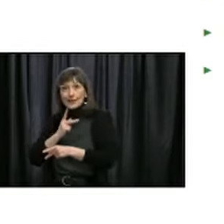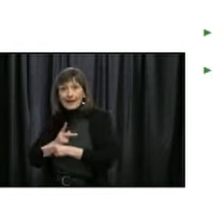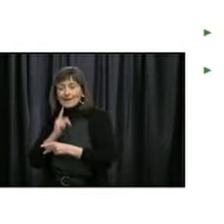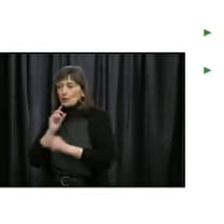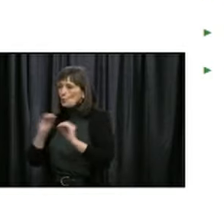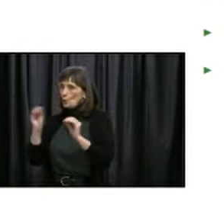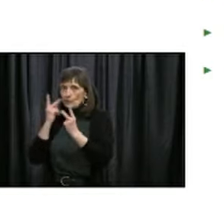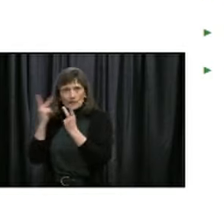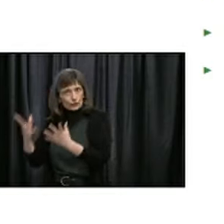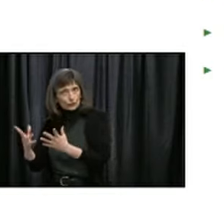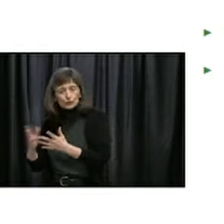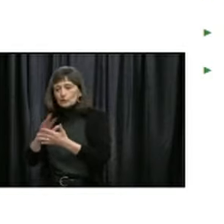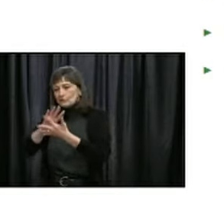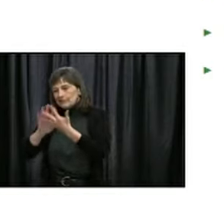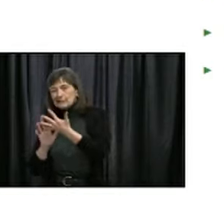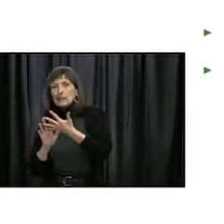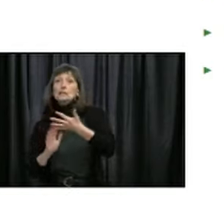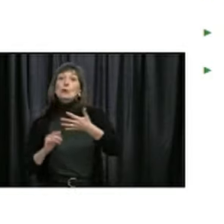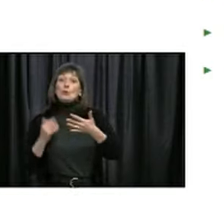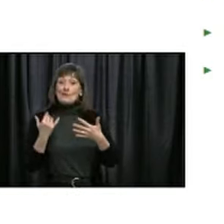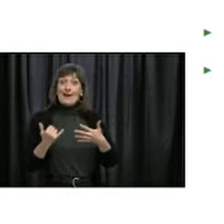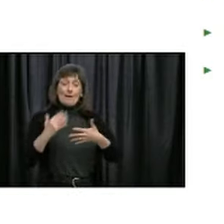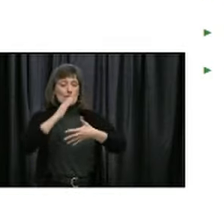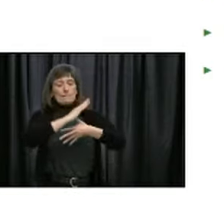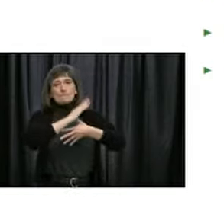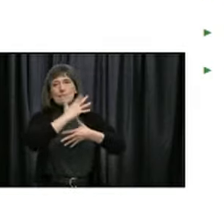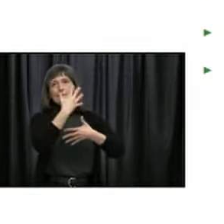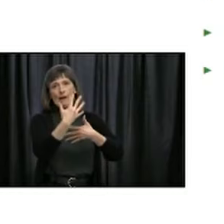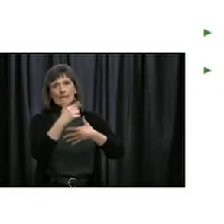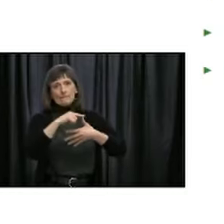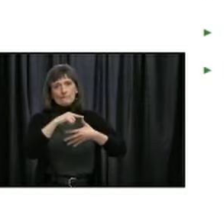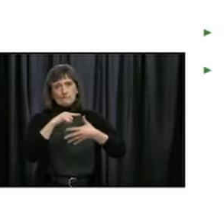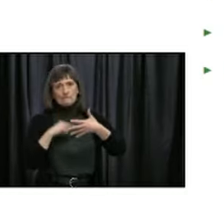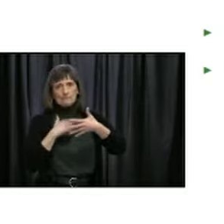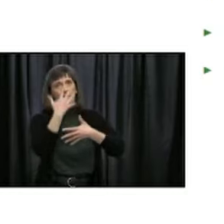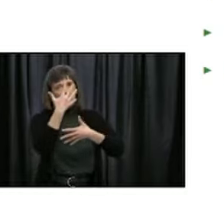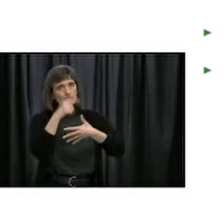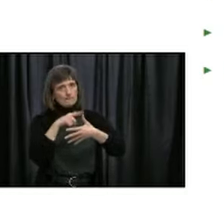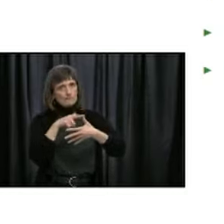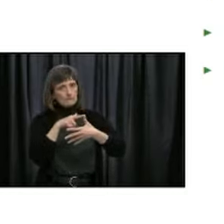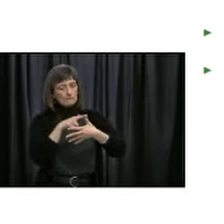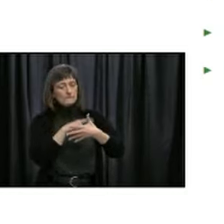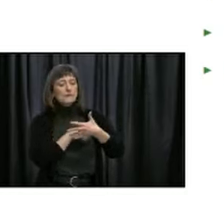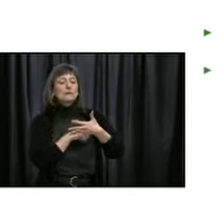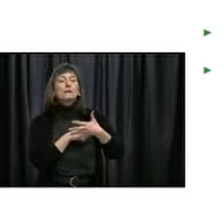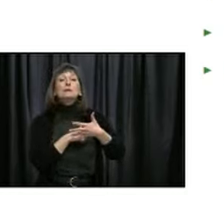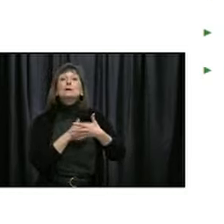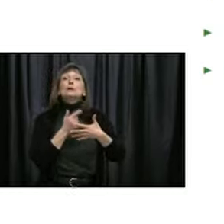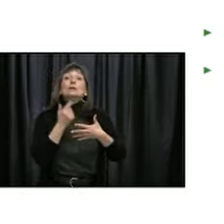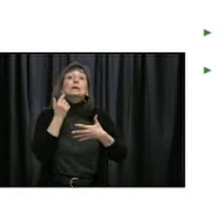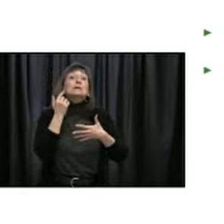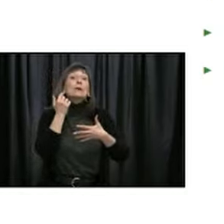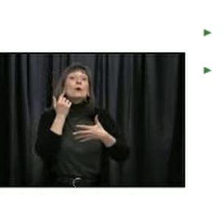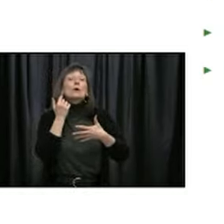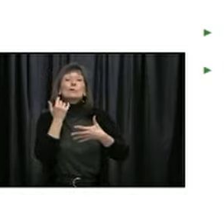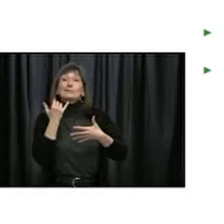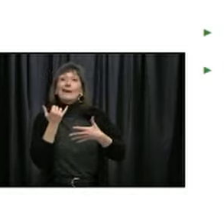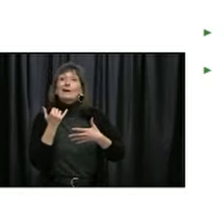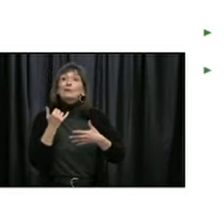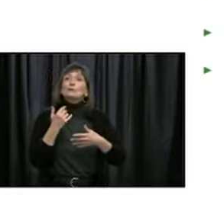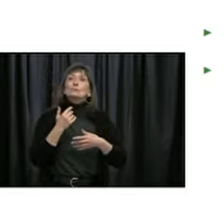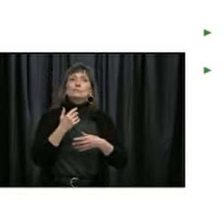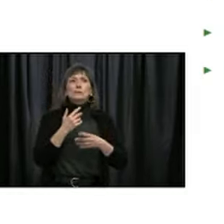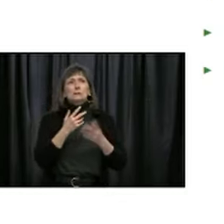So, to move from level five, from our current state, at alert level five, a number of World Health Organization